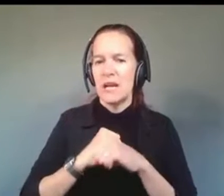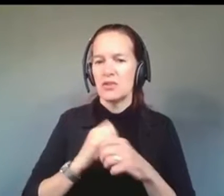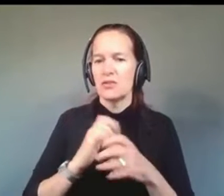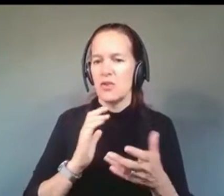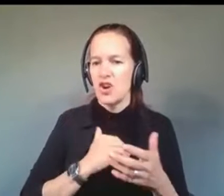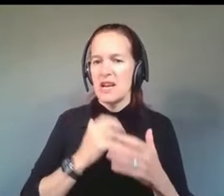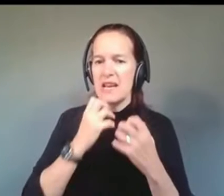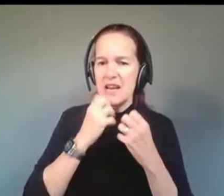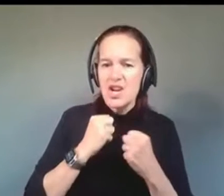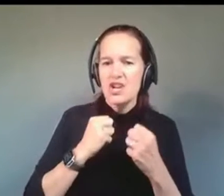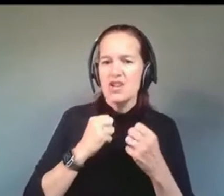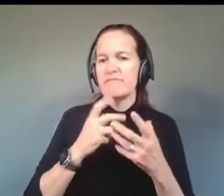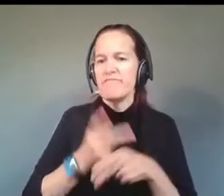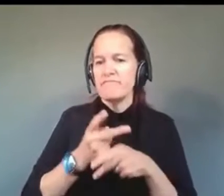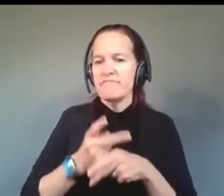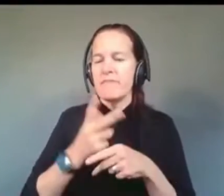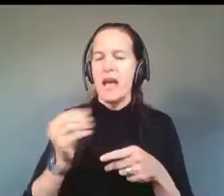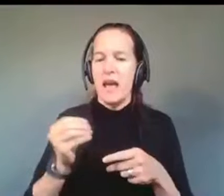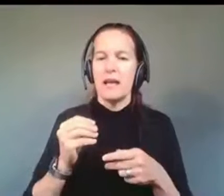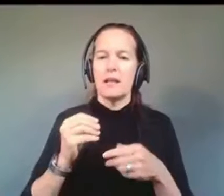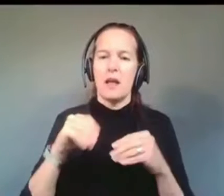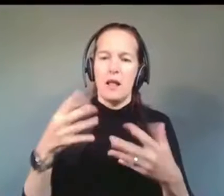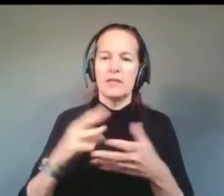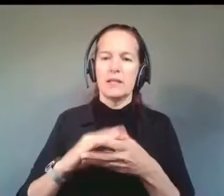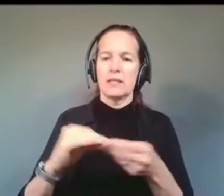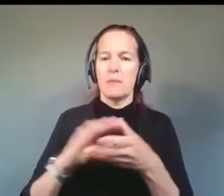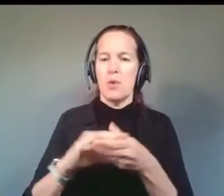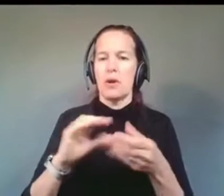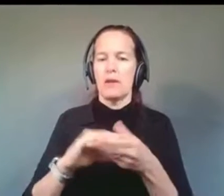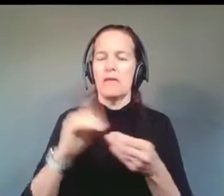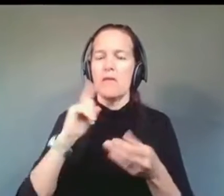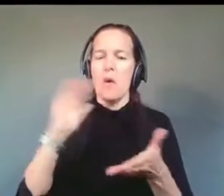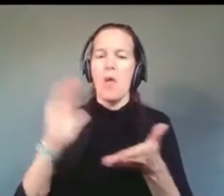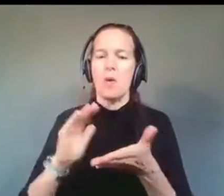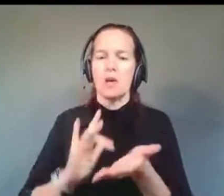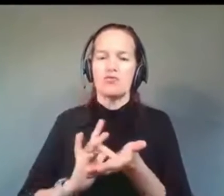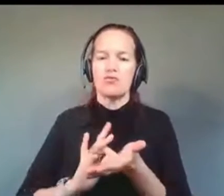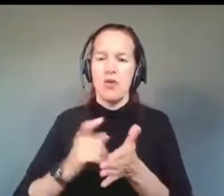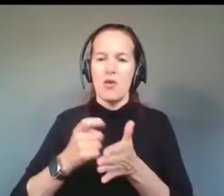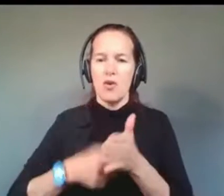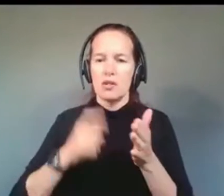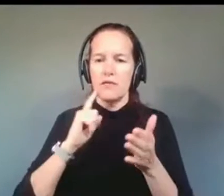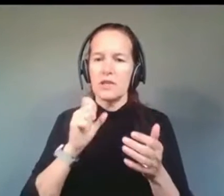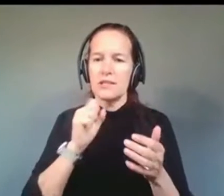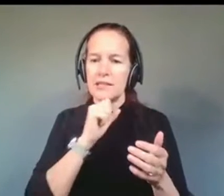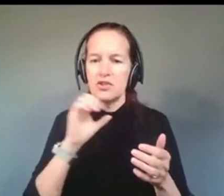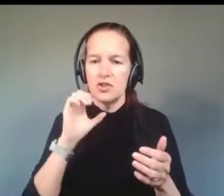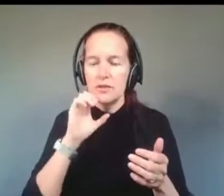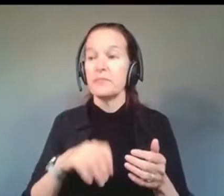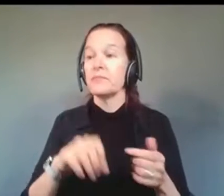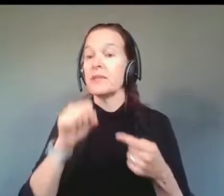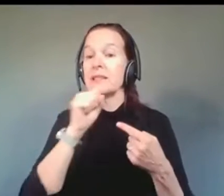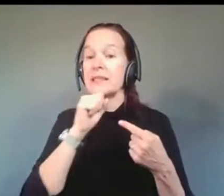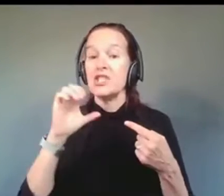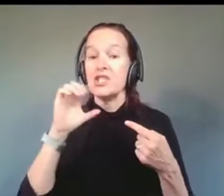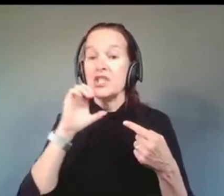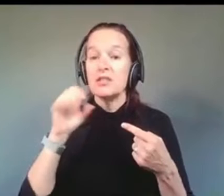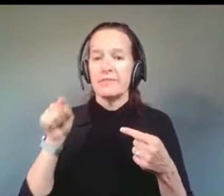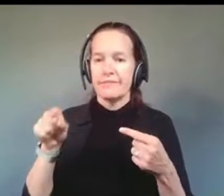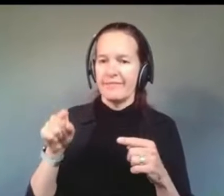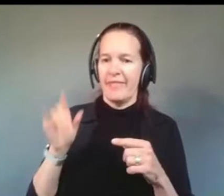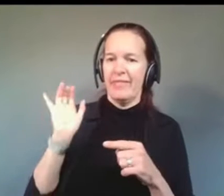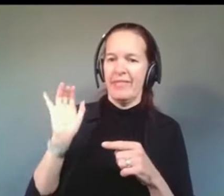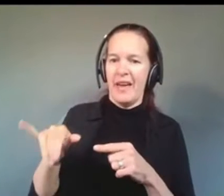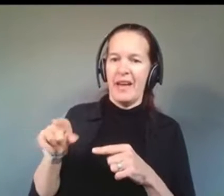on the importance of lowering prescription drug costs for our seniors. Seniors are at the center of America's drug